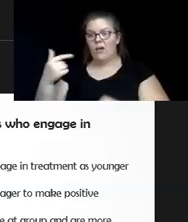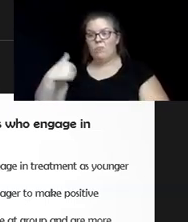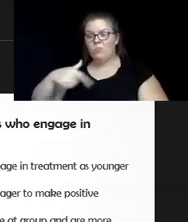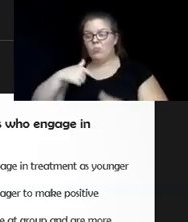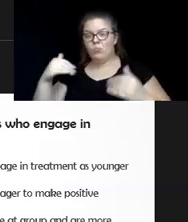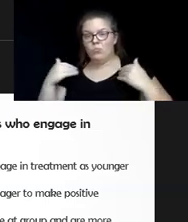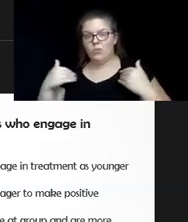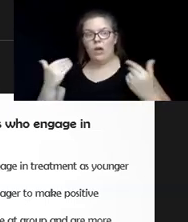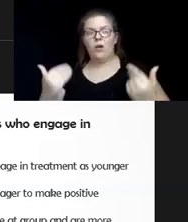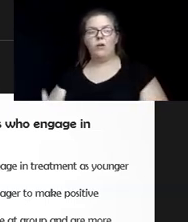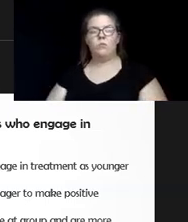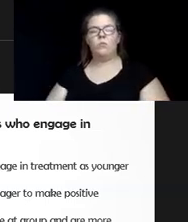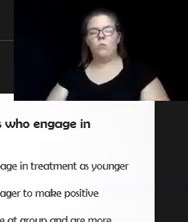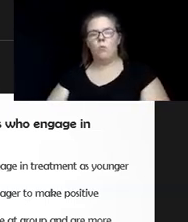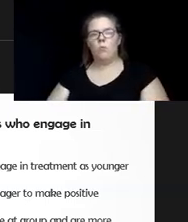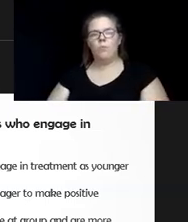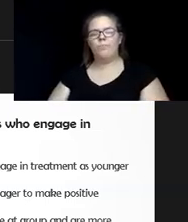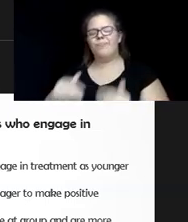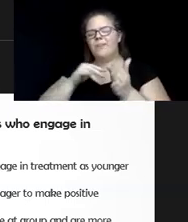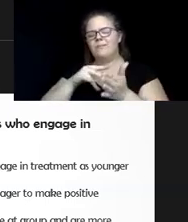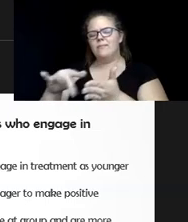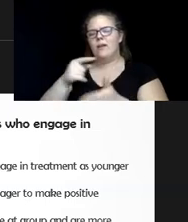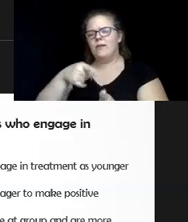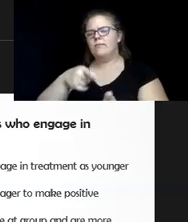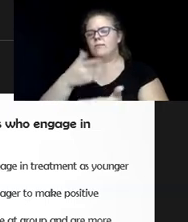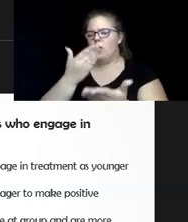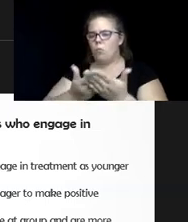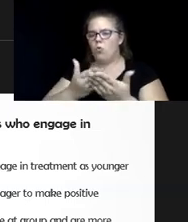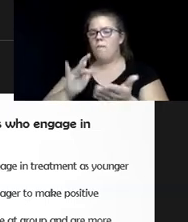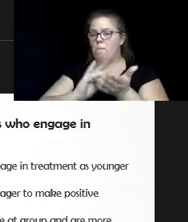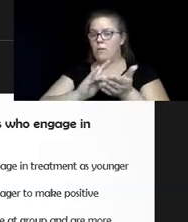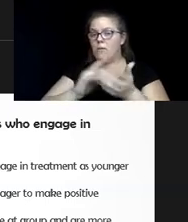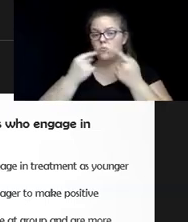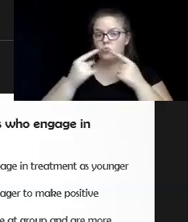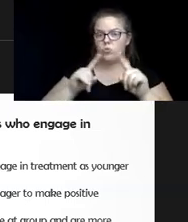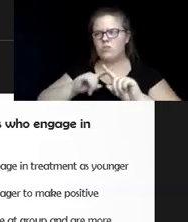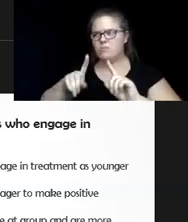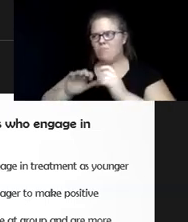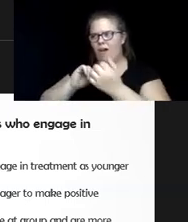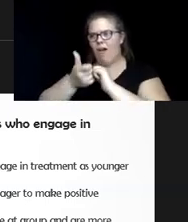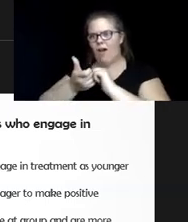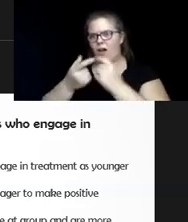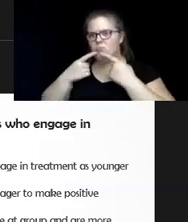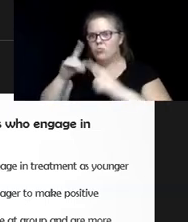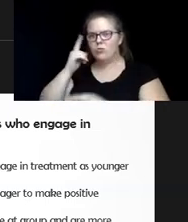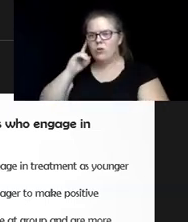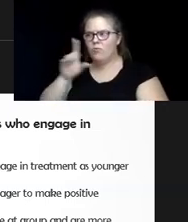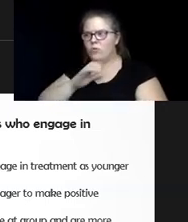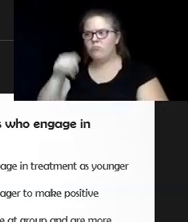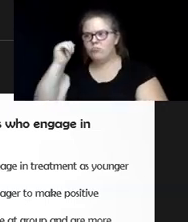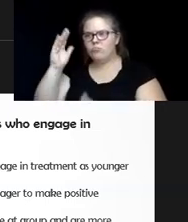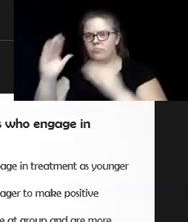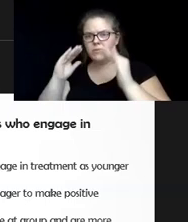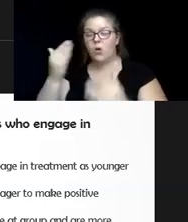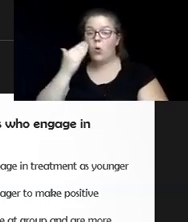conditions? So the studies have shown that the medications work, but how do they work for the older adults? So I am